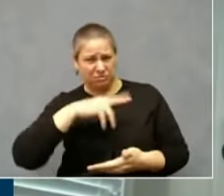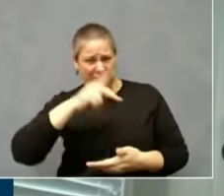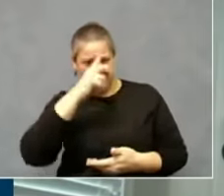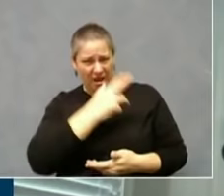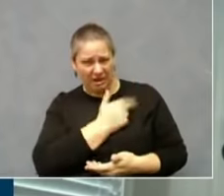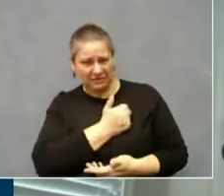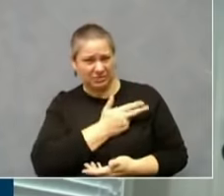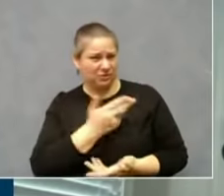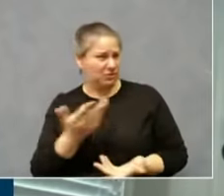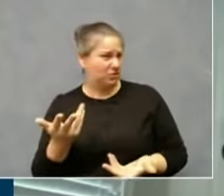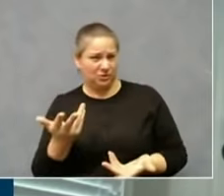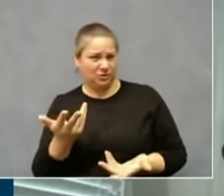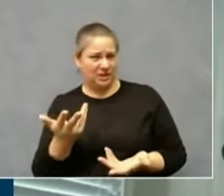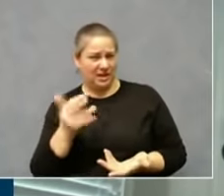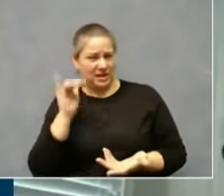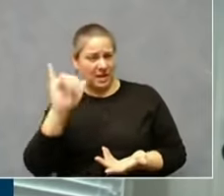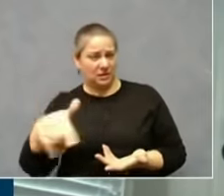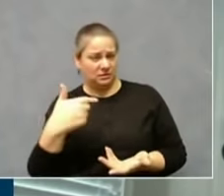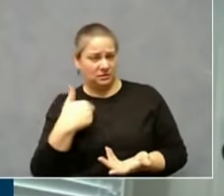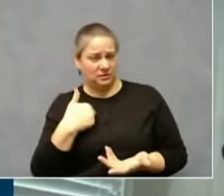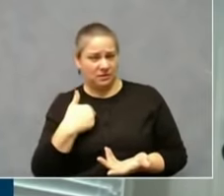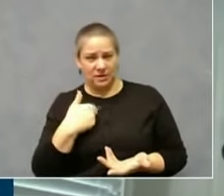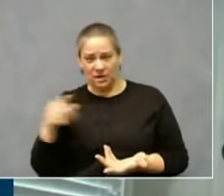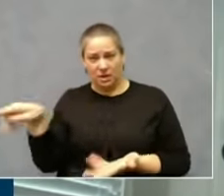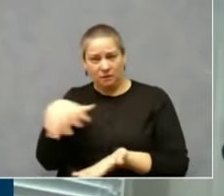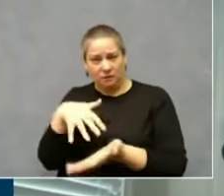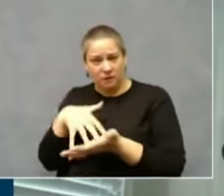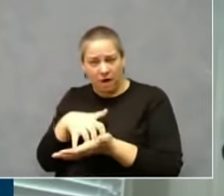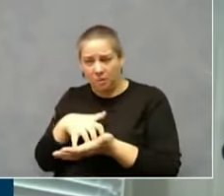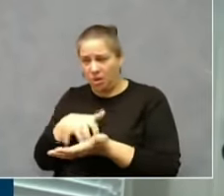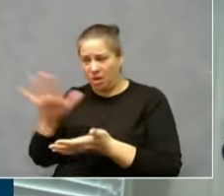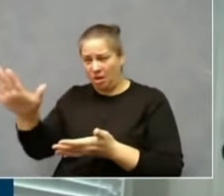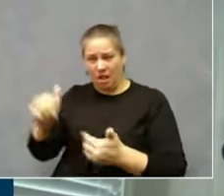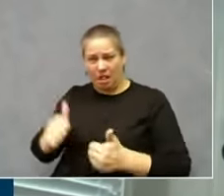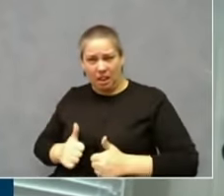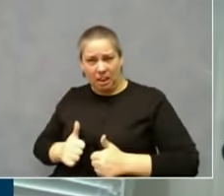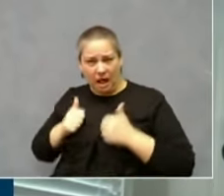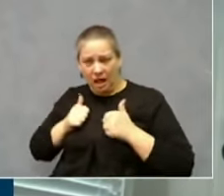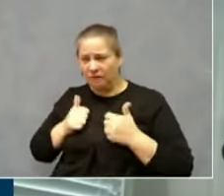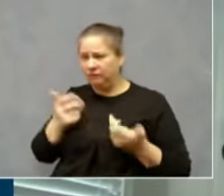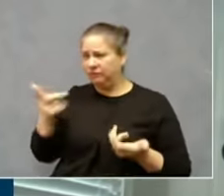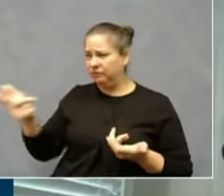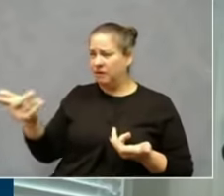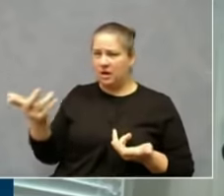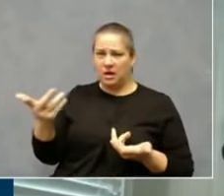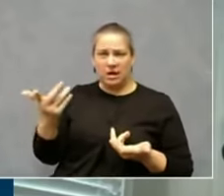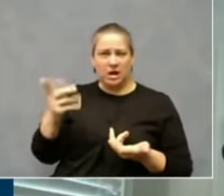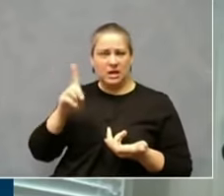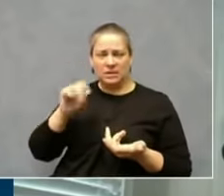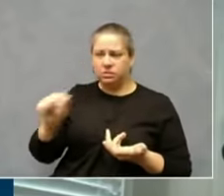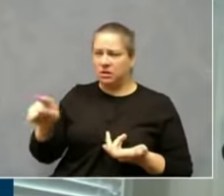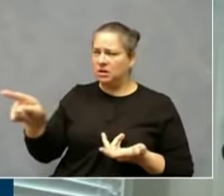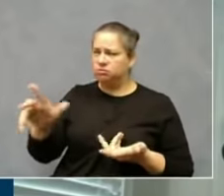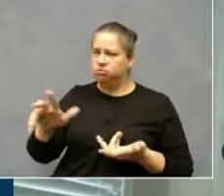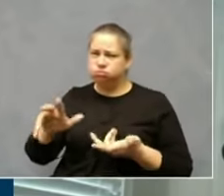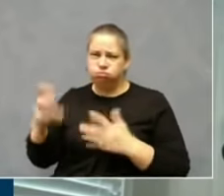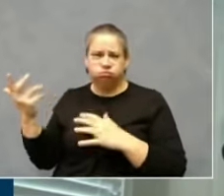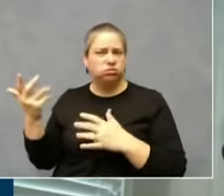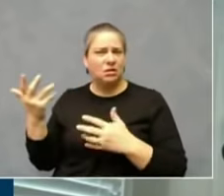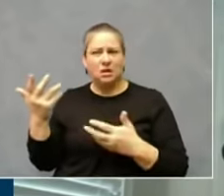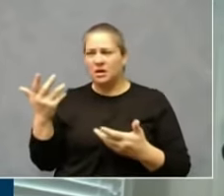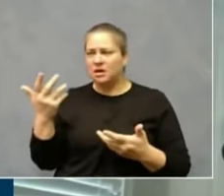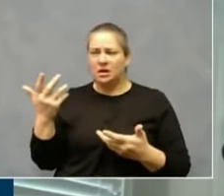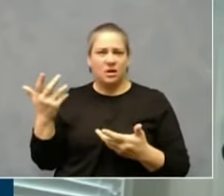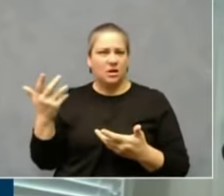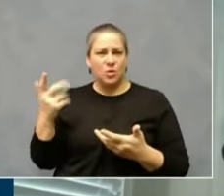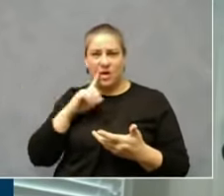pay with their lives, literally, or with chronic illness and disability for a disease that is spreading so rampantly,